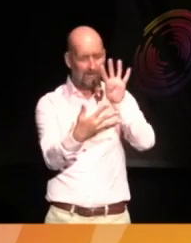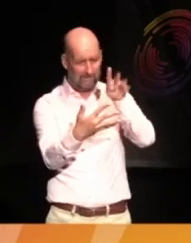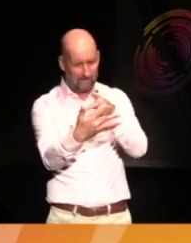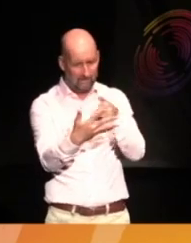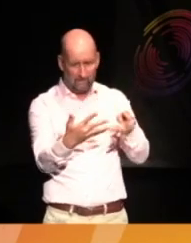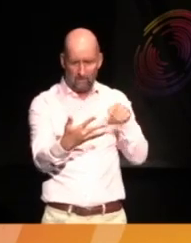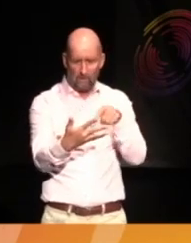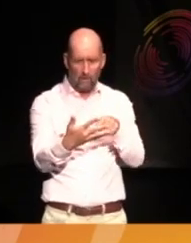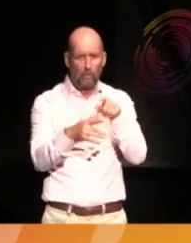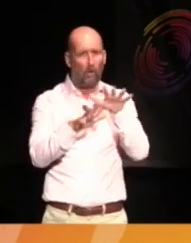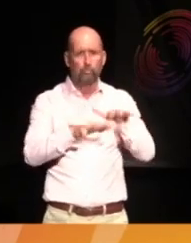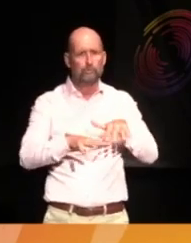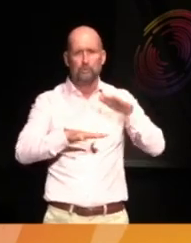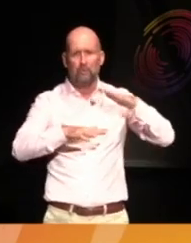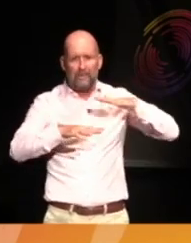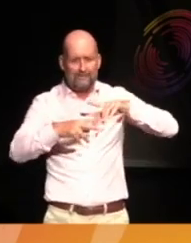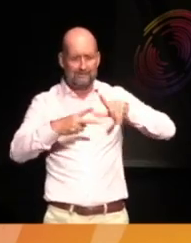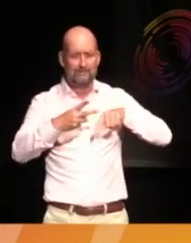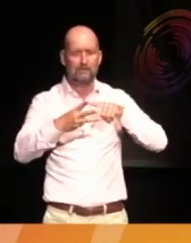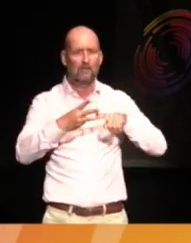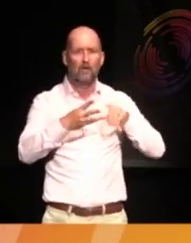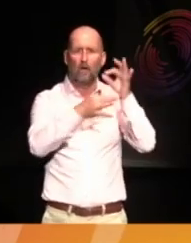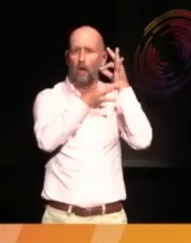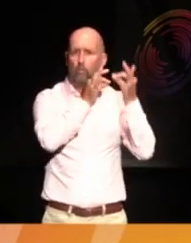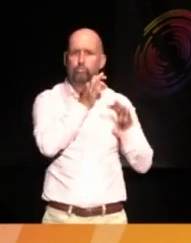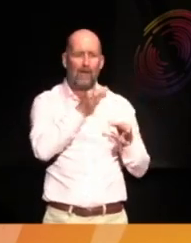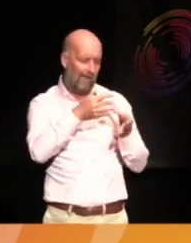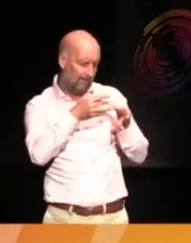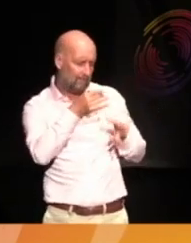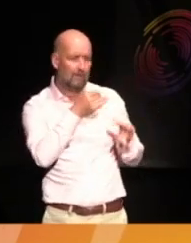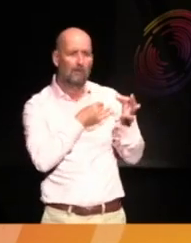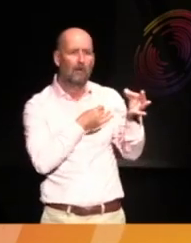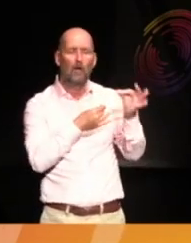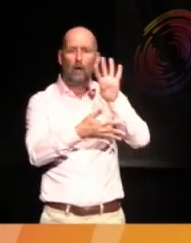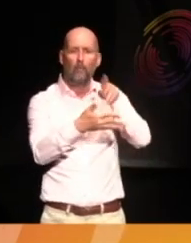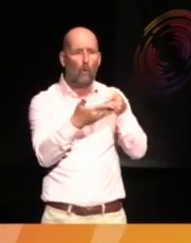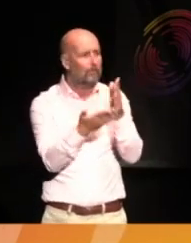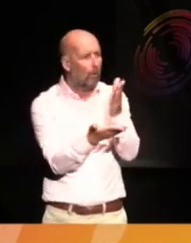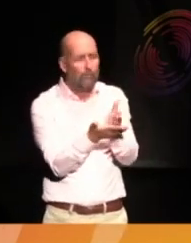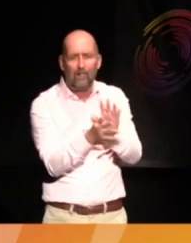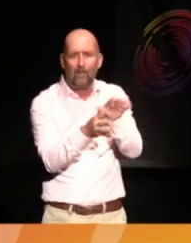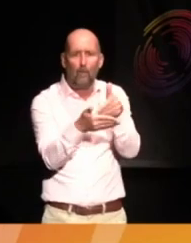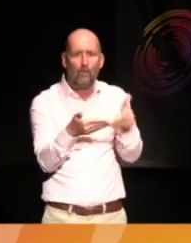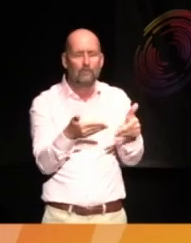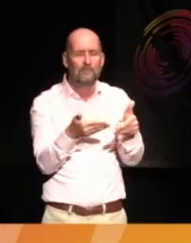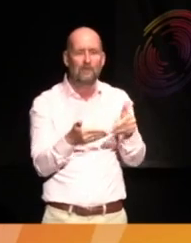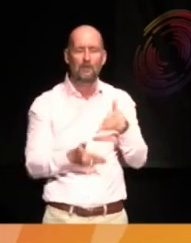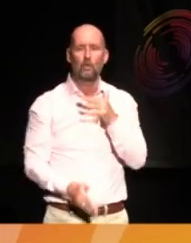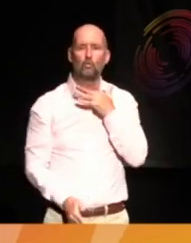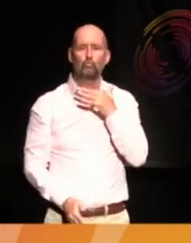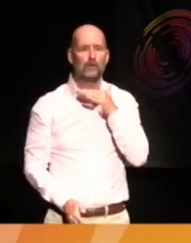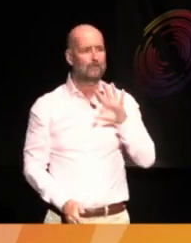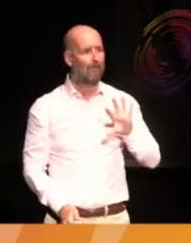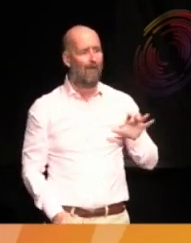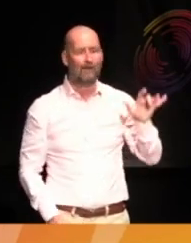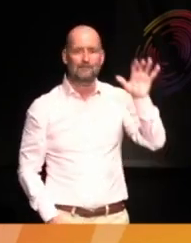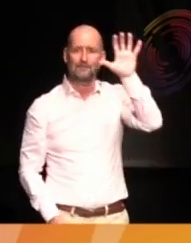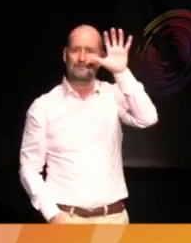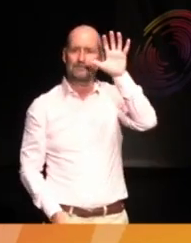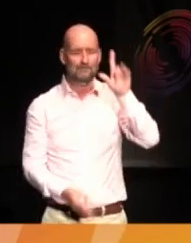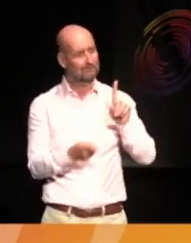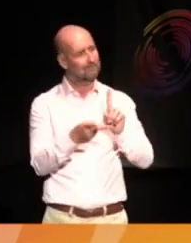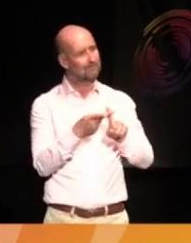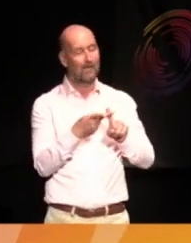beats, strands of a braid, all the poems that are not poems, regional accents, art in a foreign